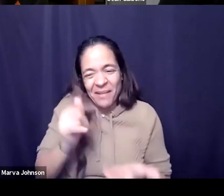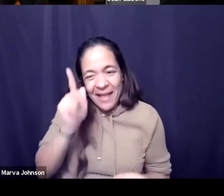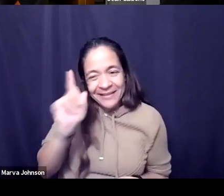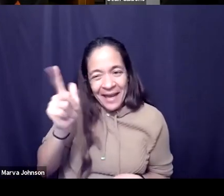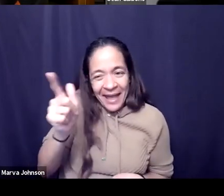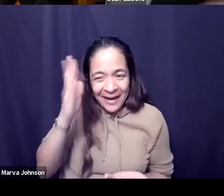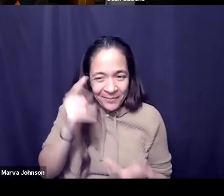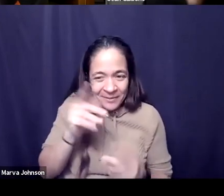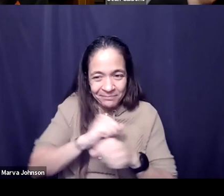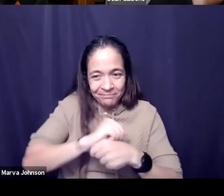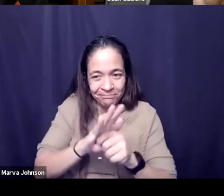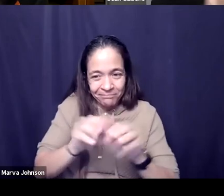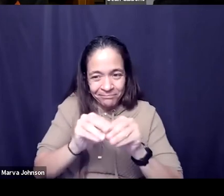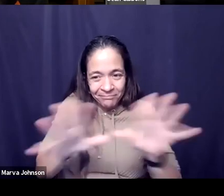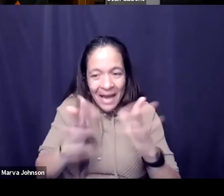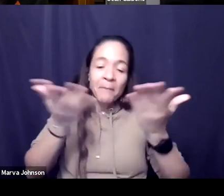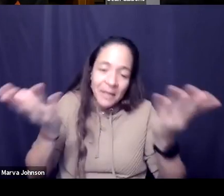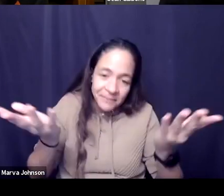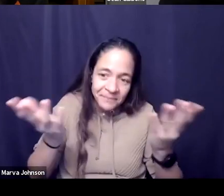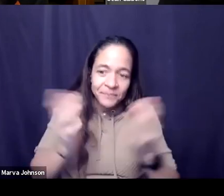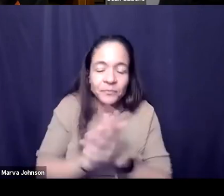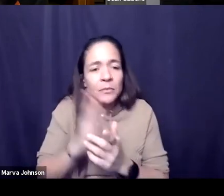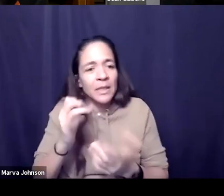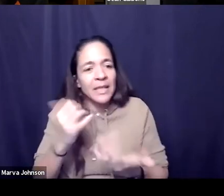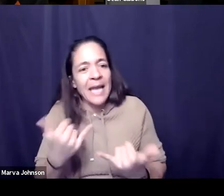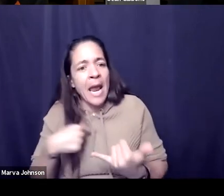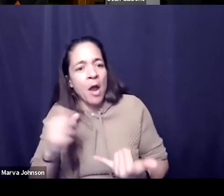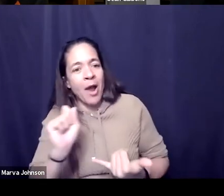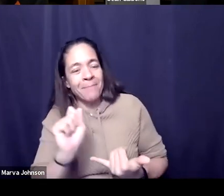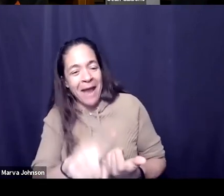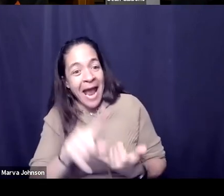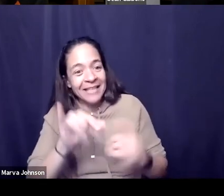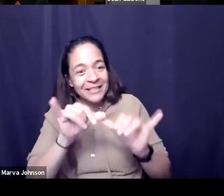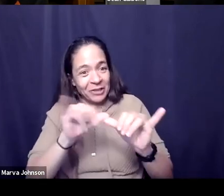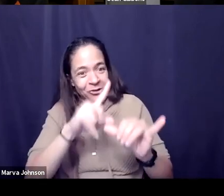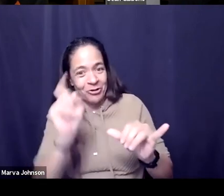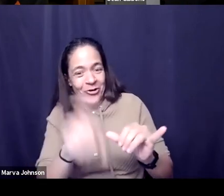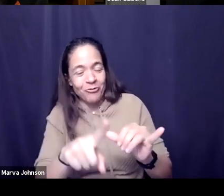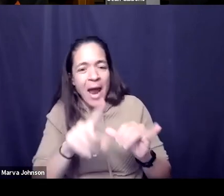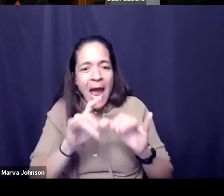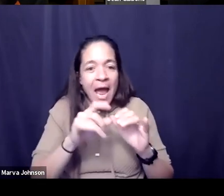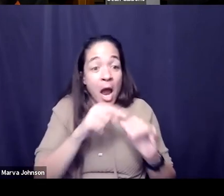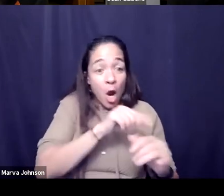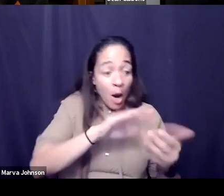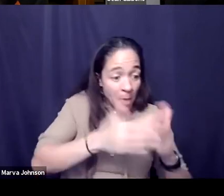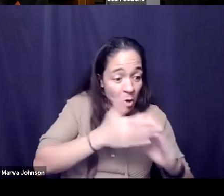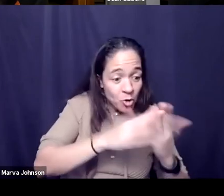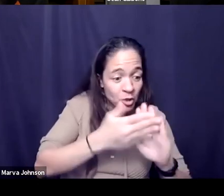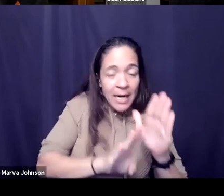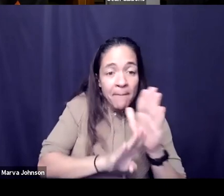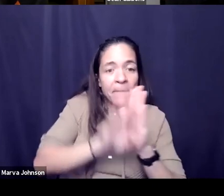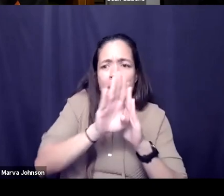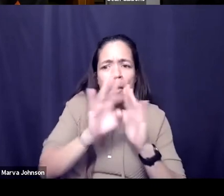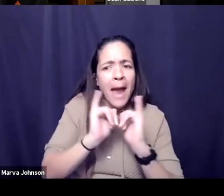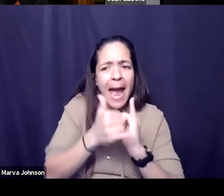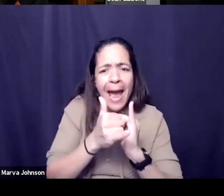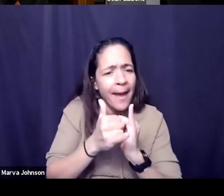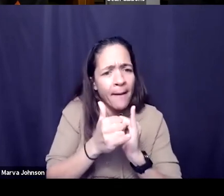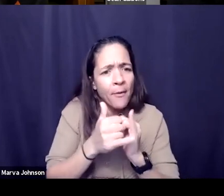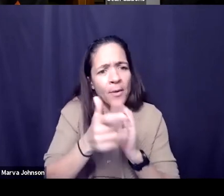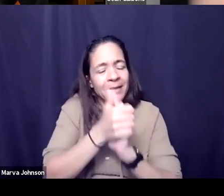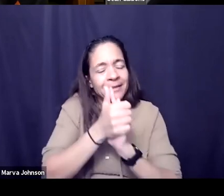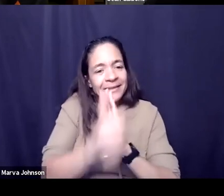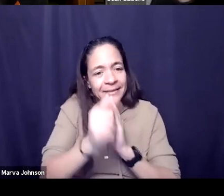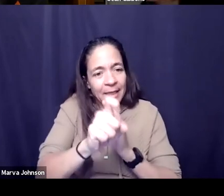you the engineering question then how do you build community how do you go about getting after this work how do you need to be thinking about what kinds of skills do you need to have